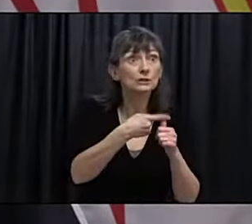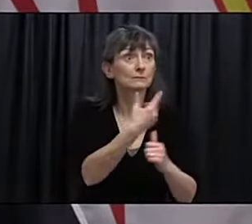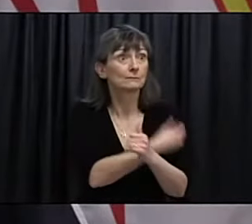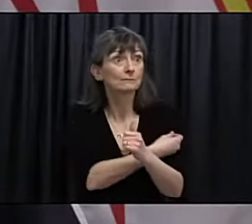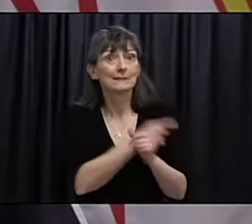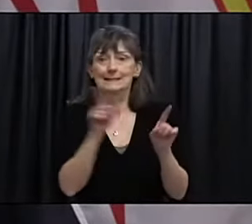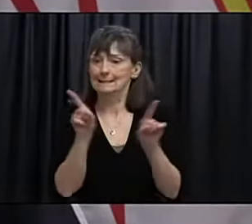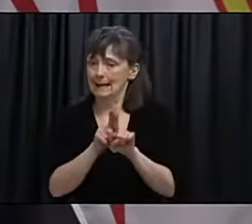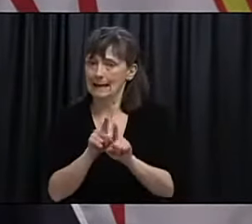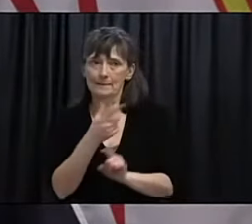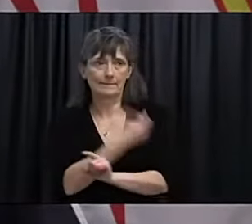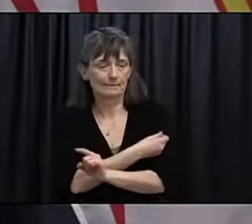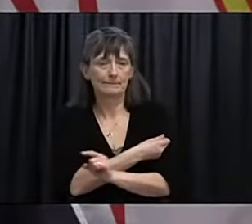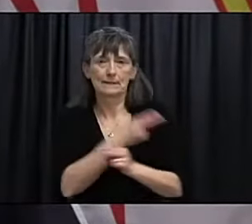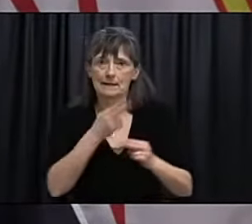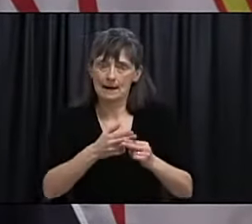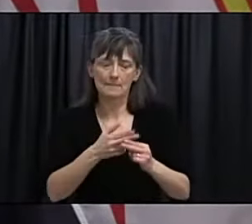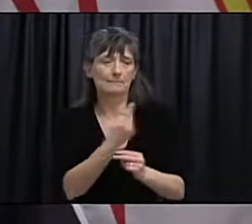same vaccine.